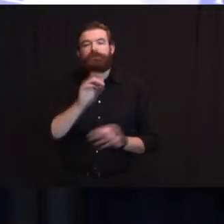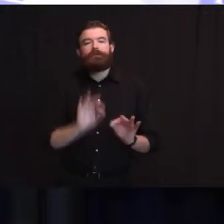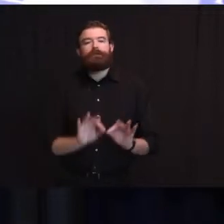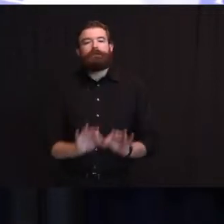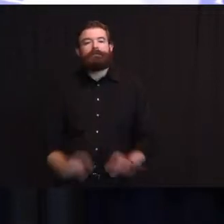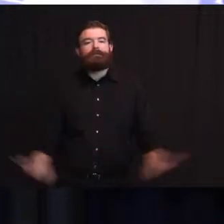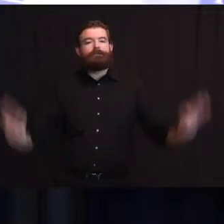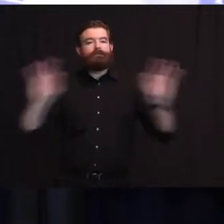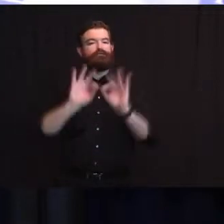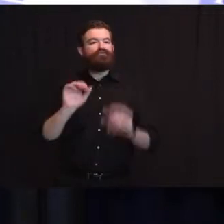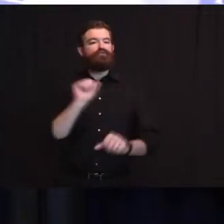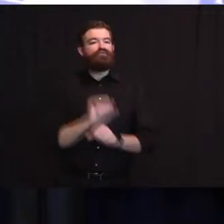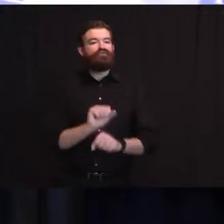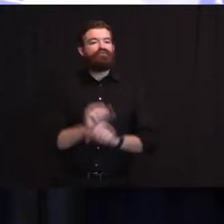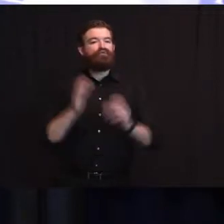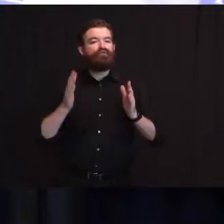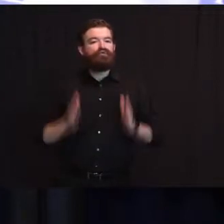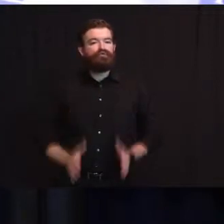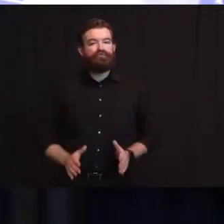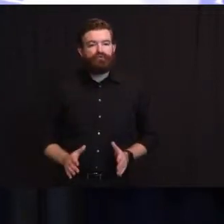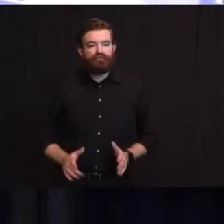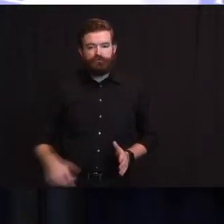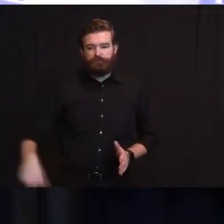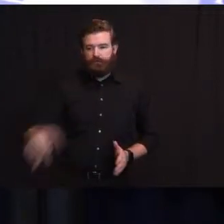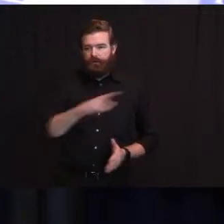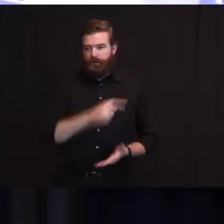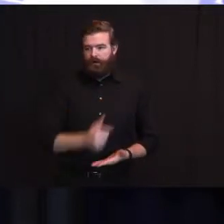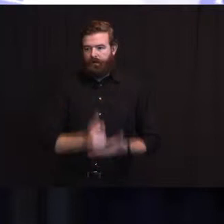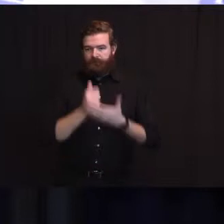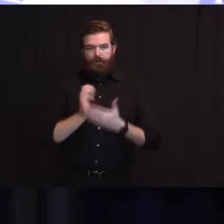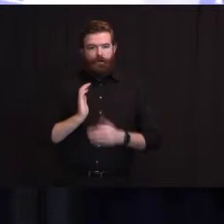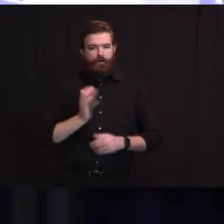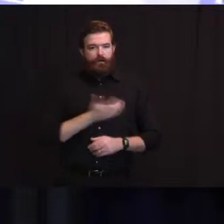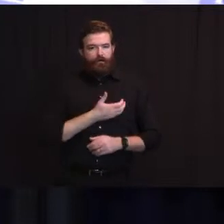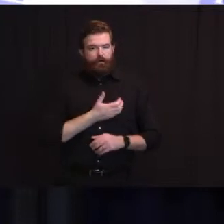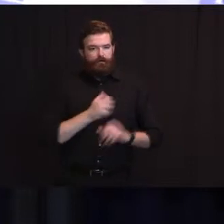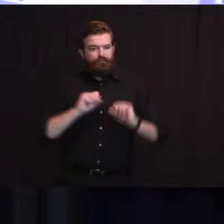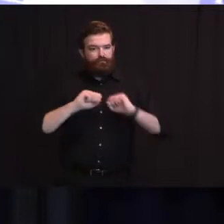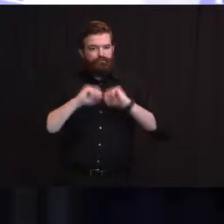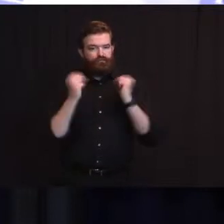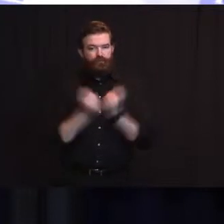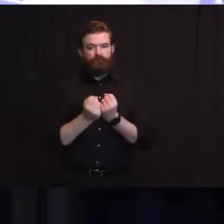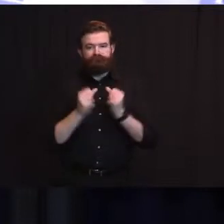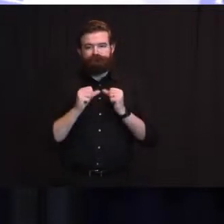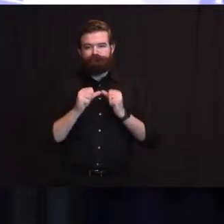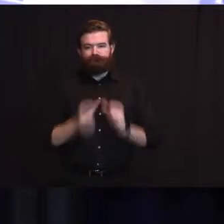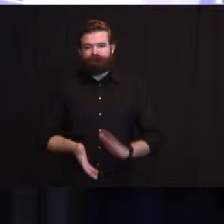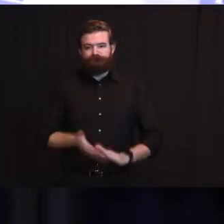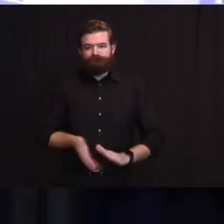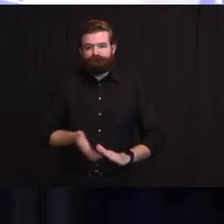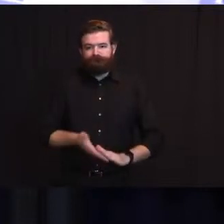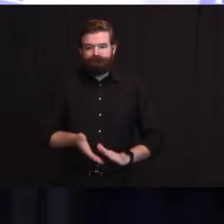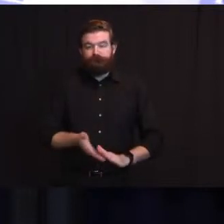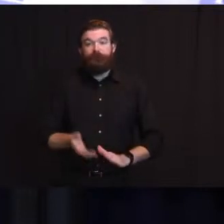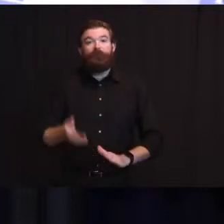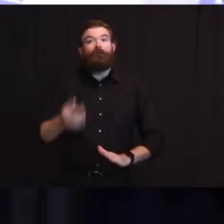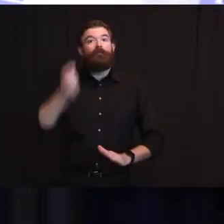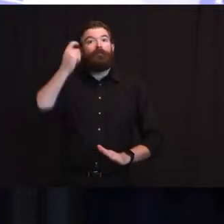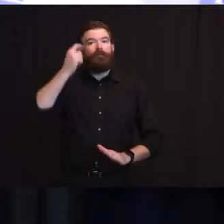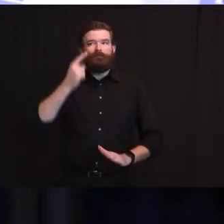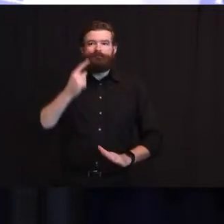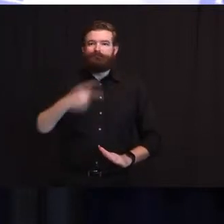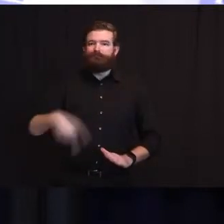are at a substantially higher risk of exposure to COVID-19. Additionally, persons 75